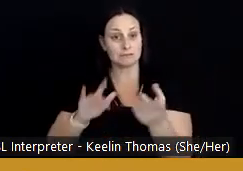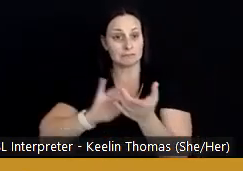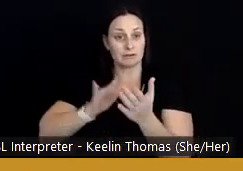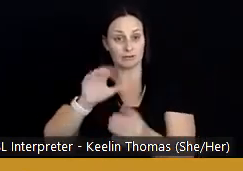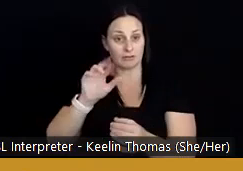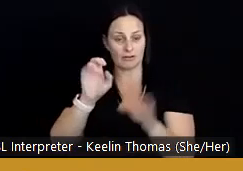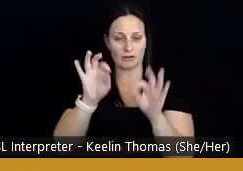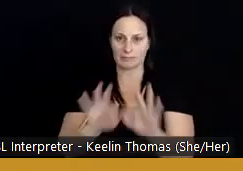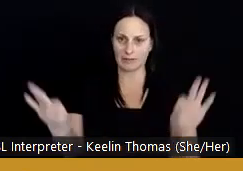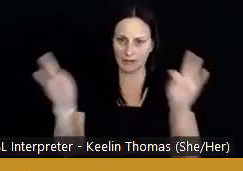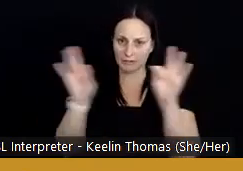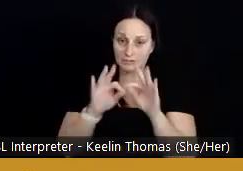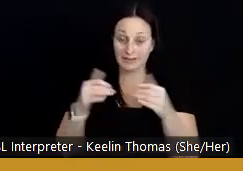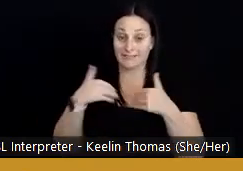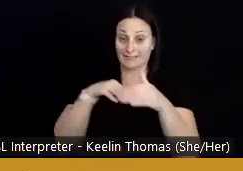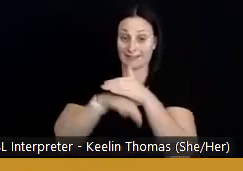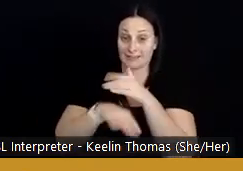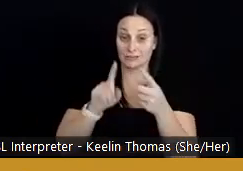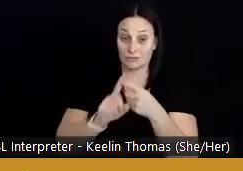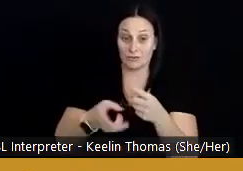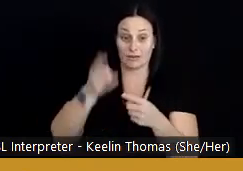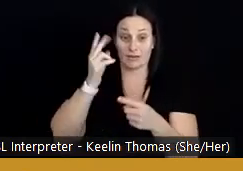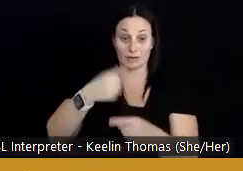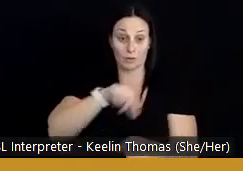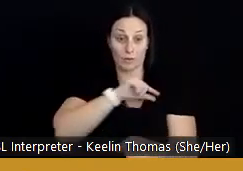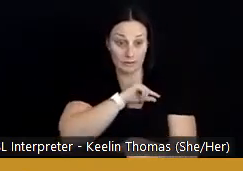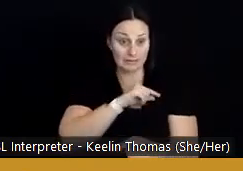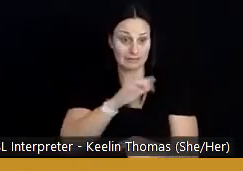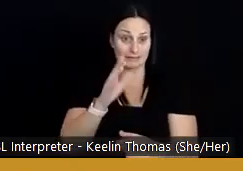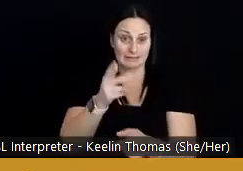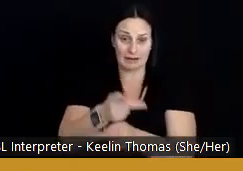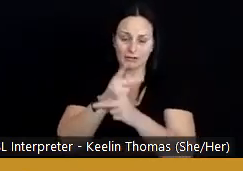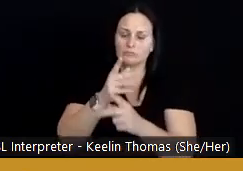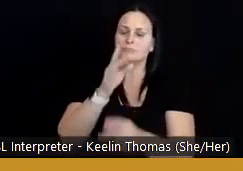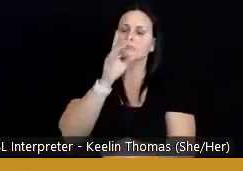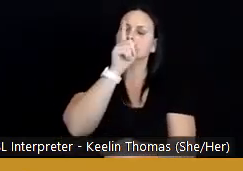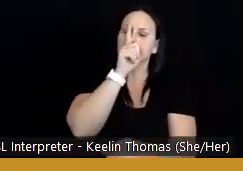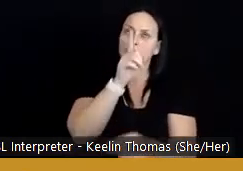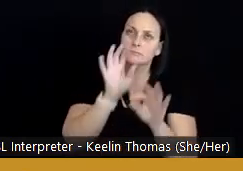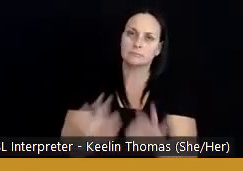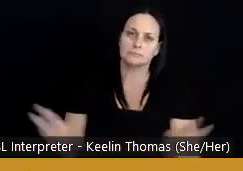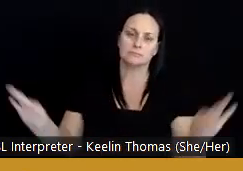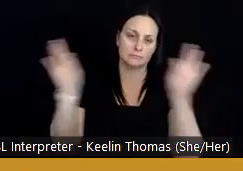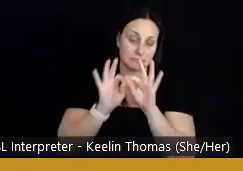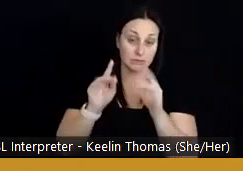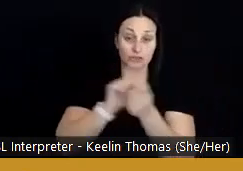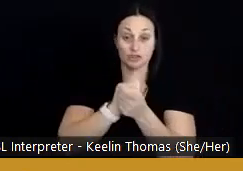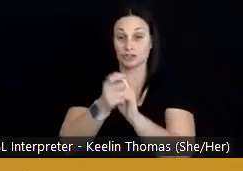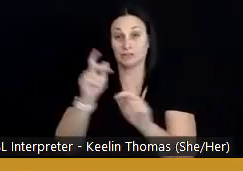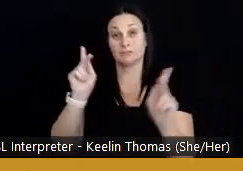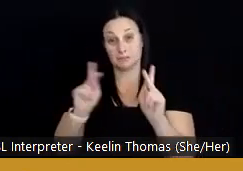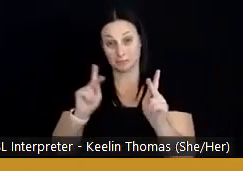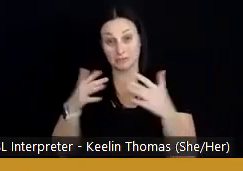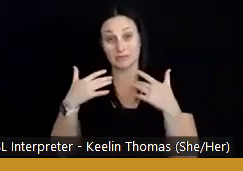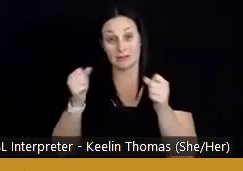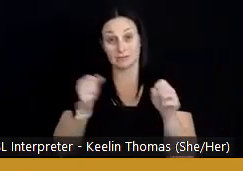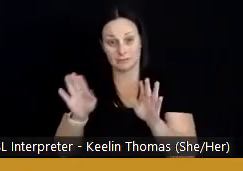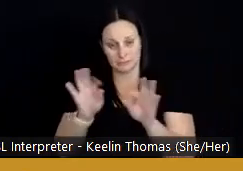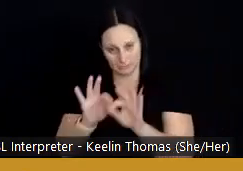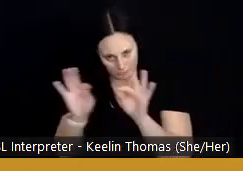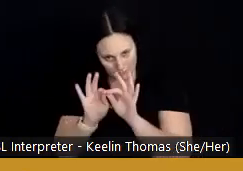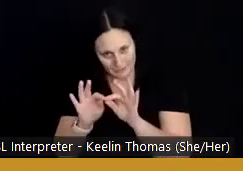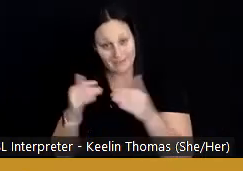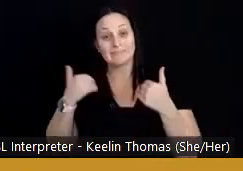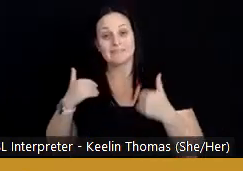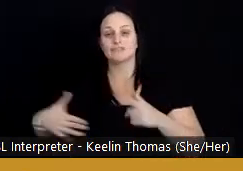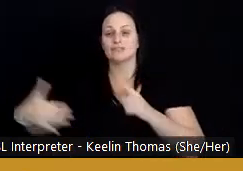matters, and having access to high-quality care is really important. Changing people's health behaviors are really important. And the physical